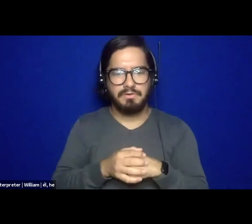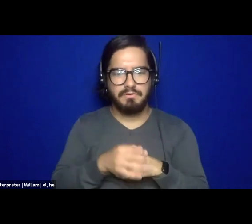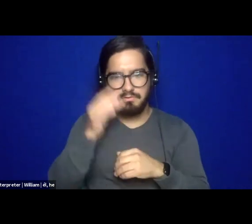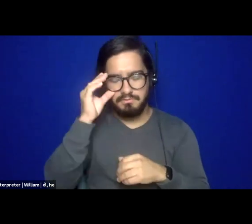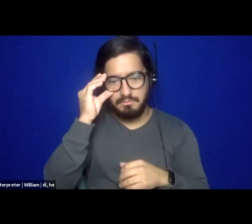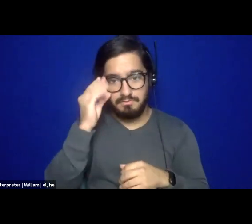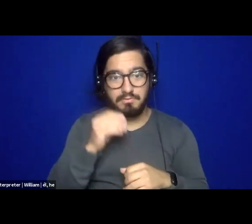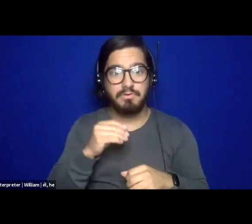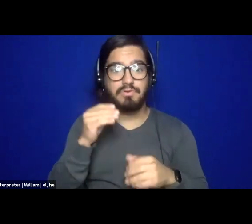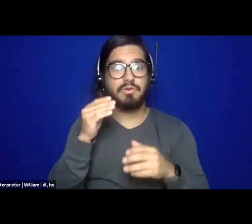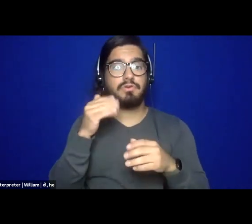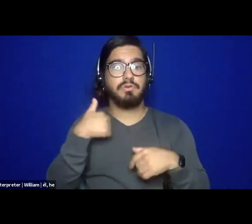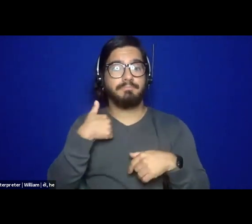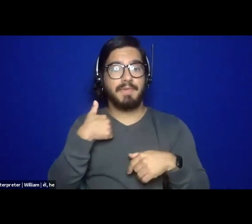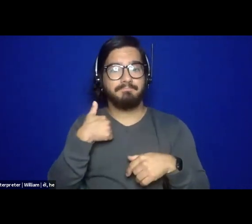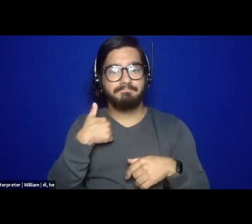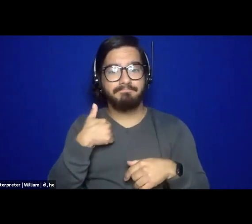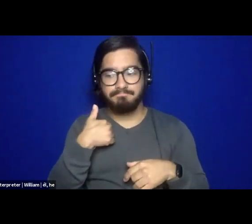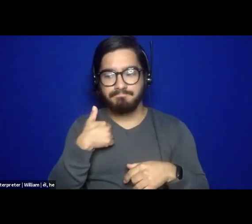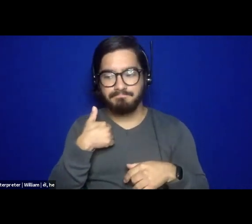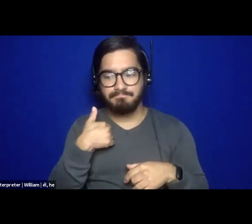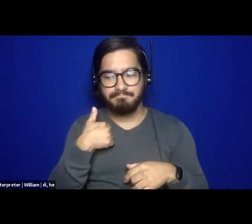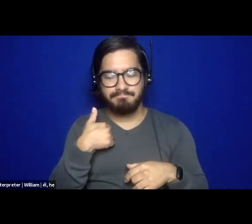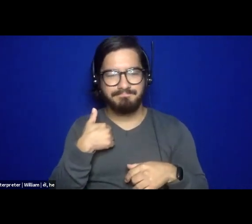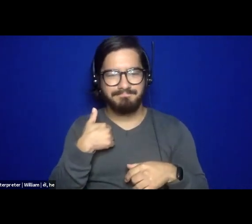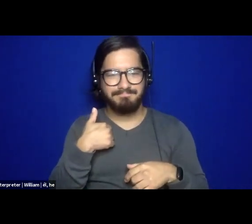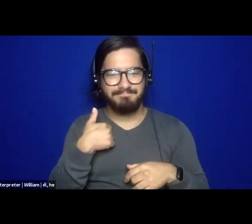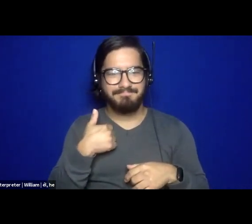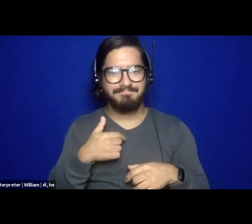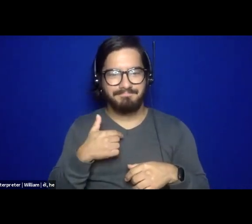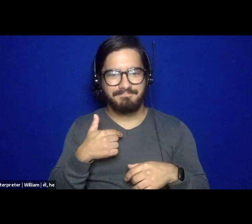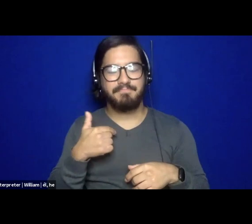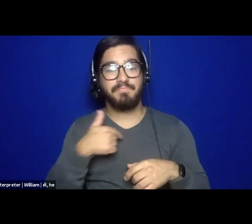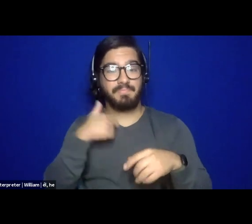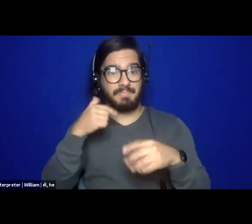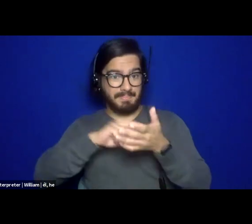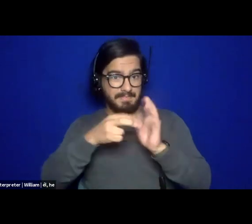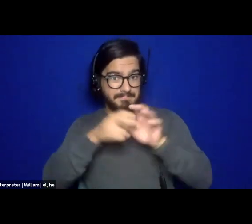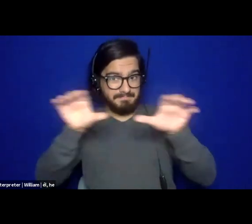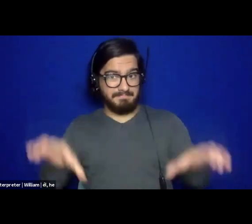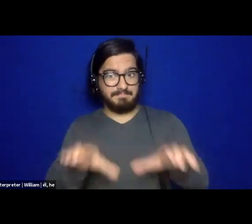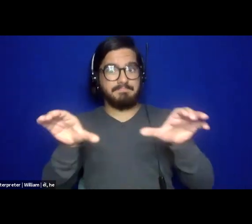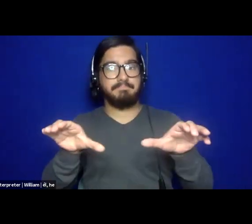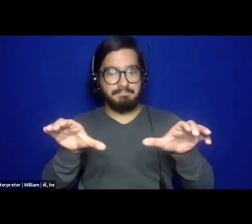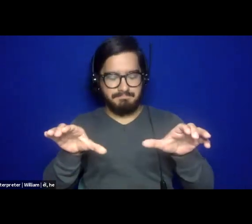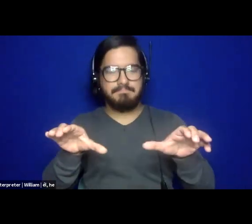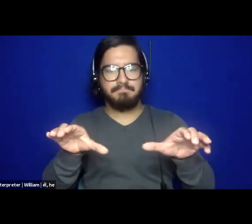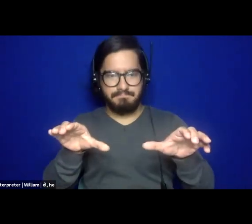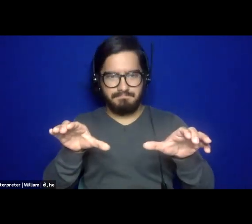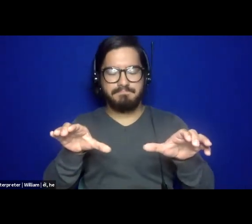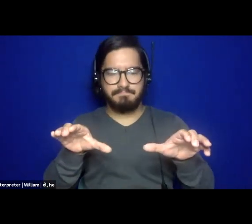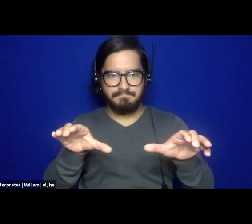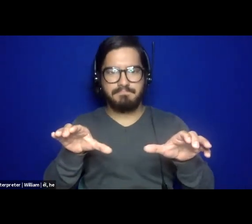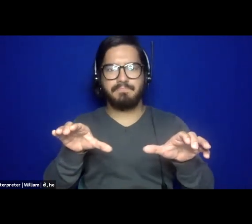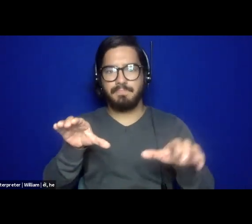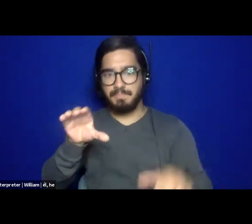field, um, going forward. Um, so in practice, what social, uh, what